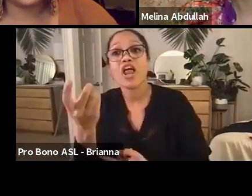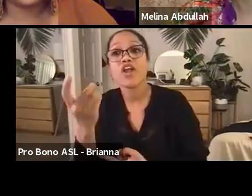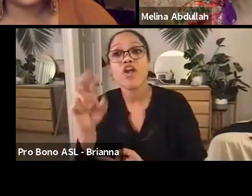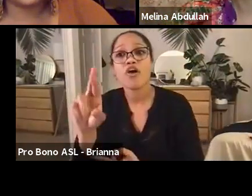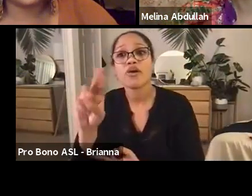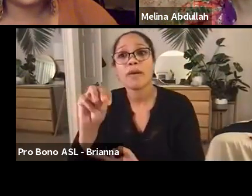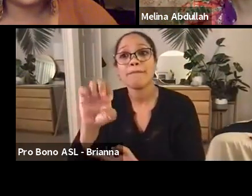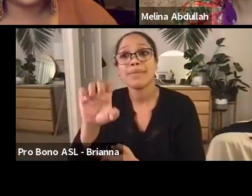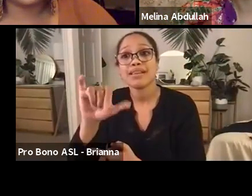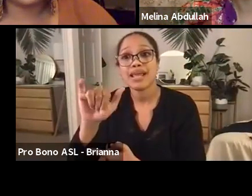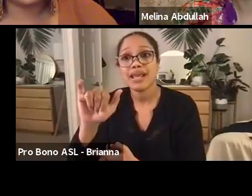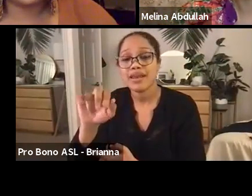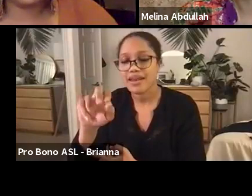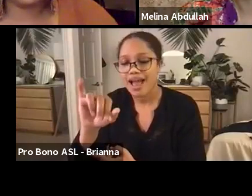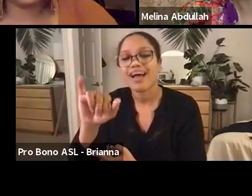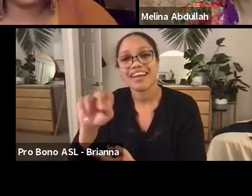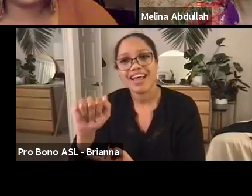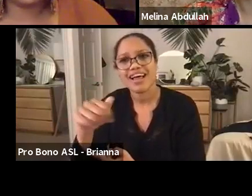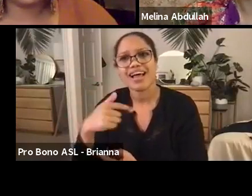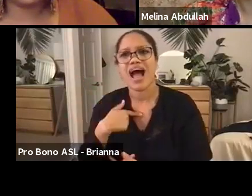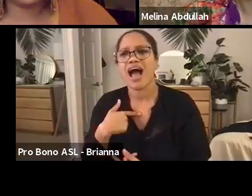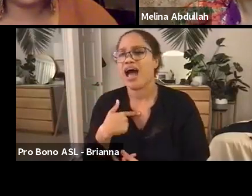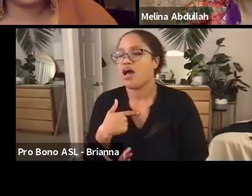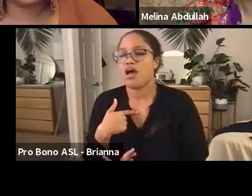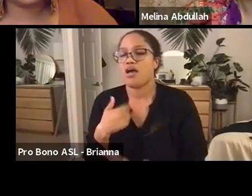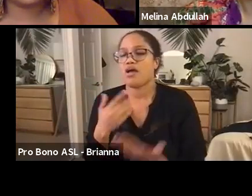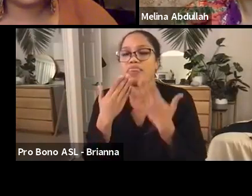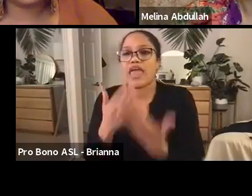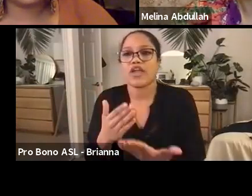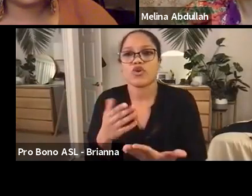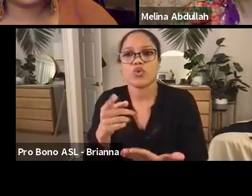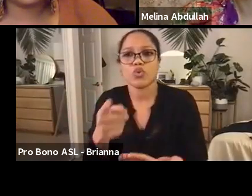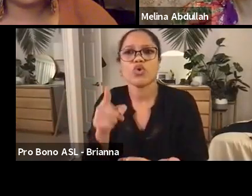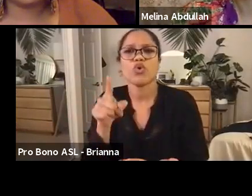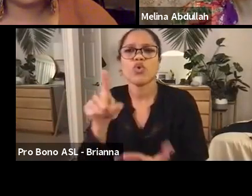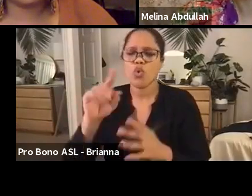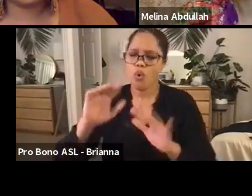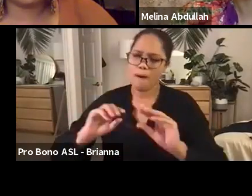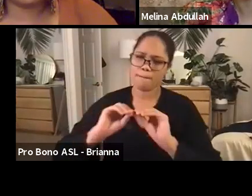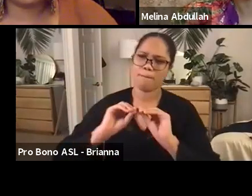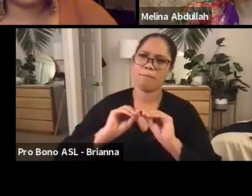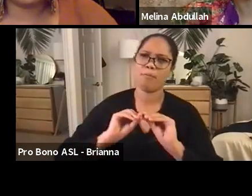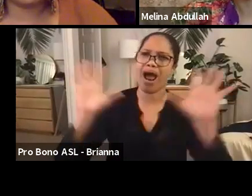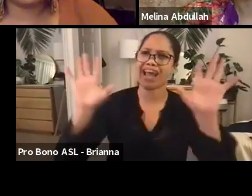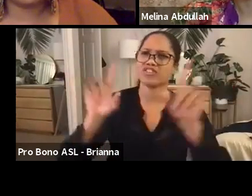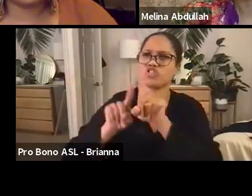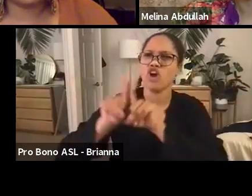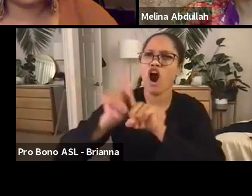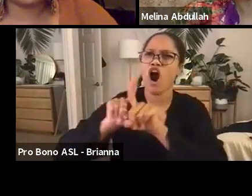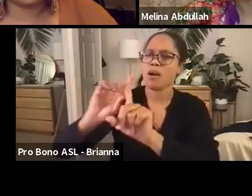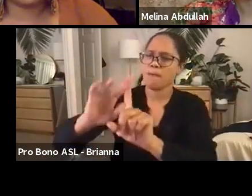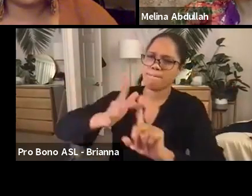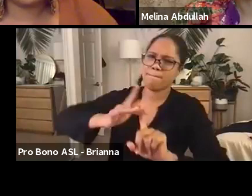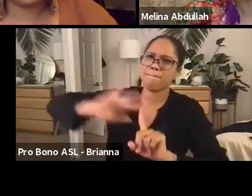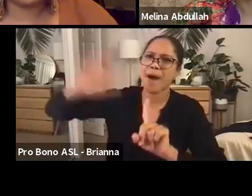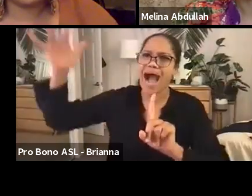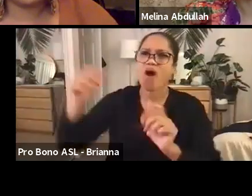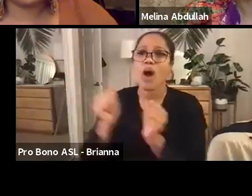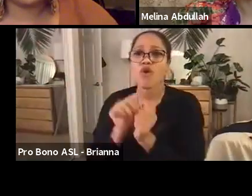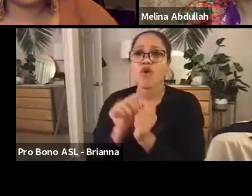all of this work, but, um, I just want to thank you for being such a bright star and a strong voice. And